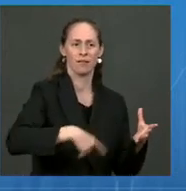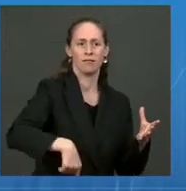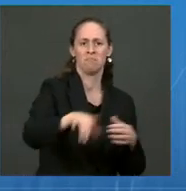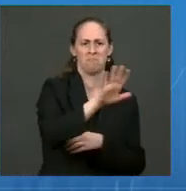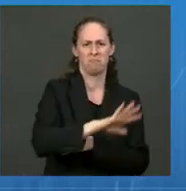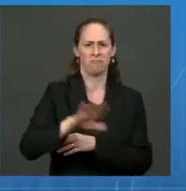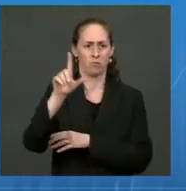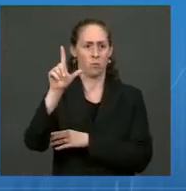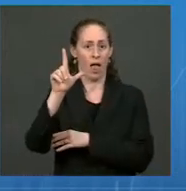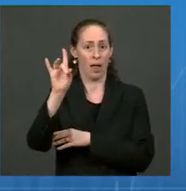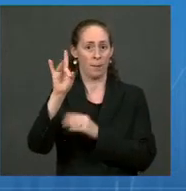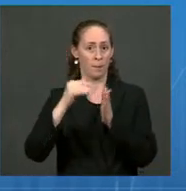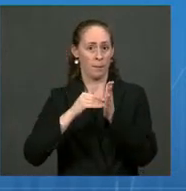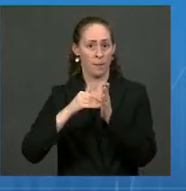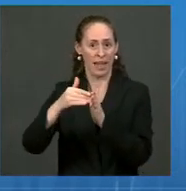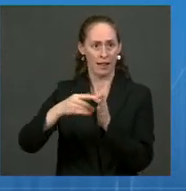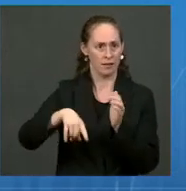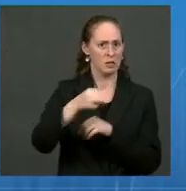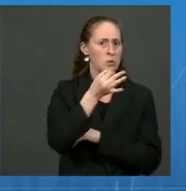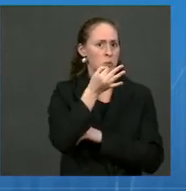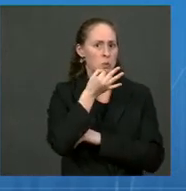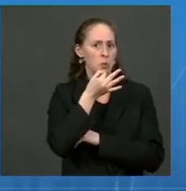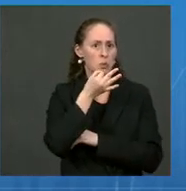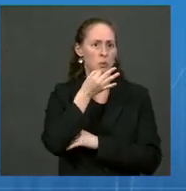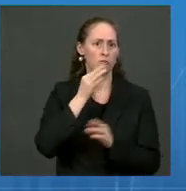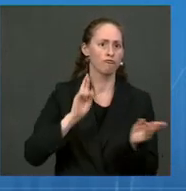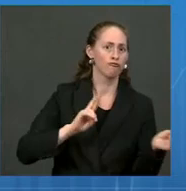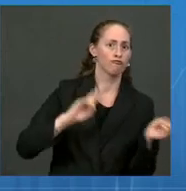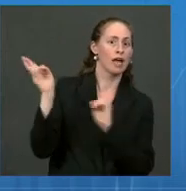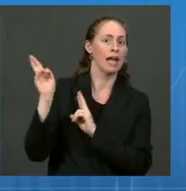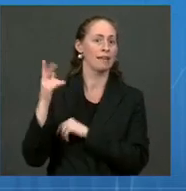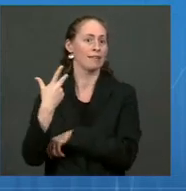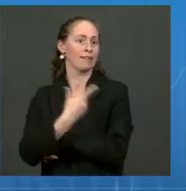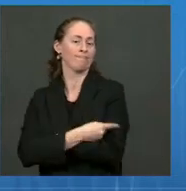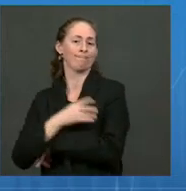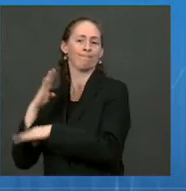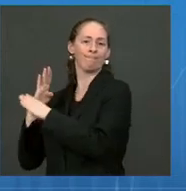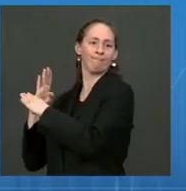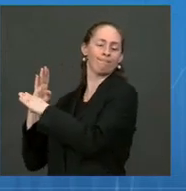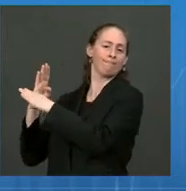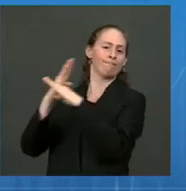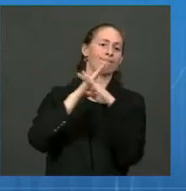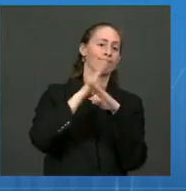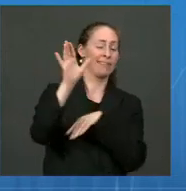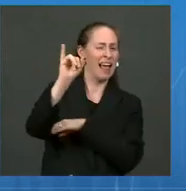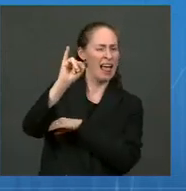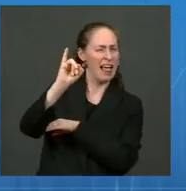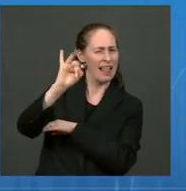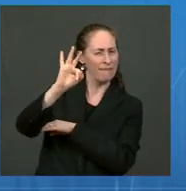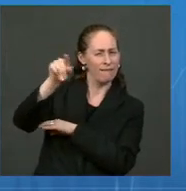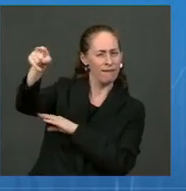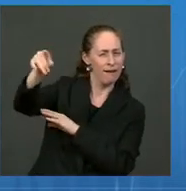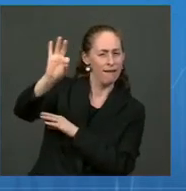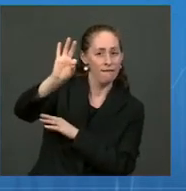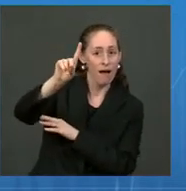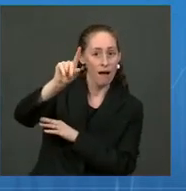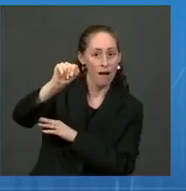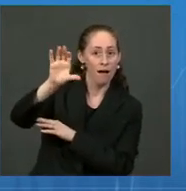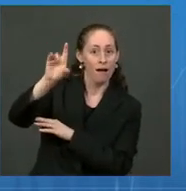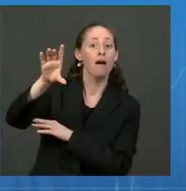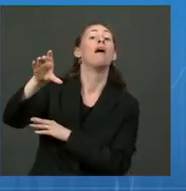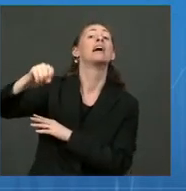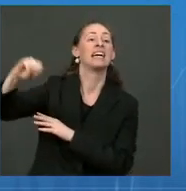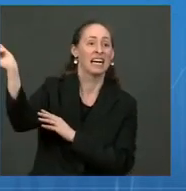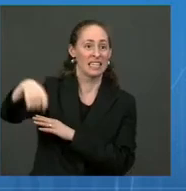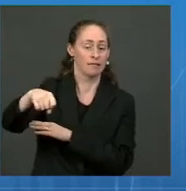become eligible eligible for protection from COVID-19 should the FDA authorize and CDC recommend the vaccine for